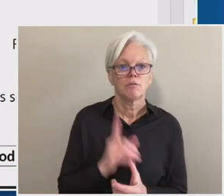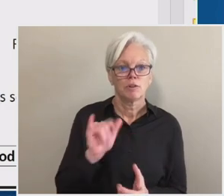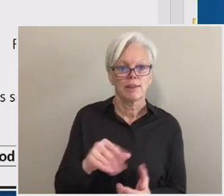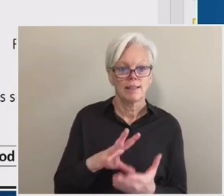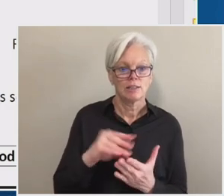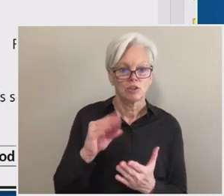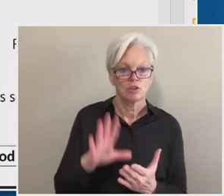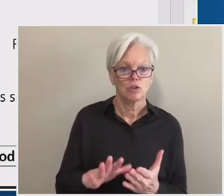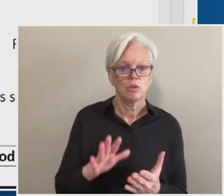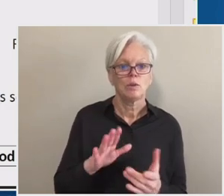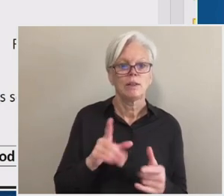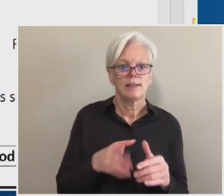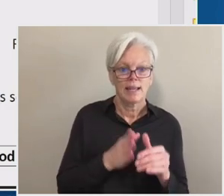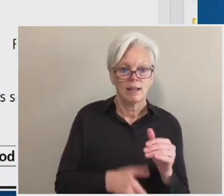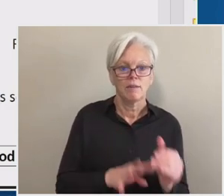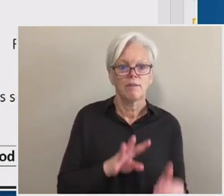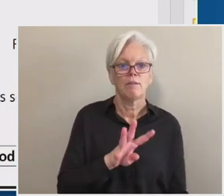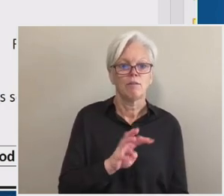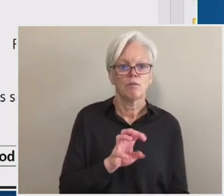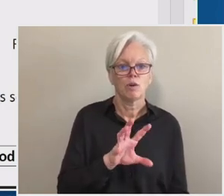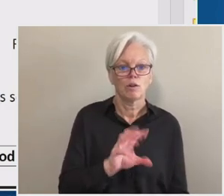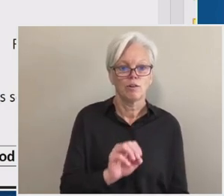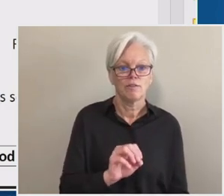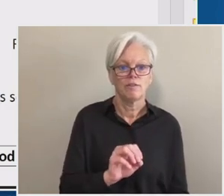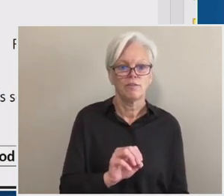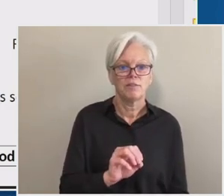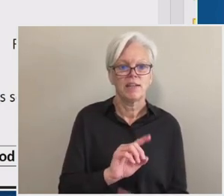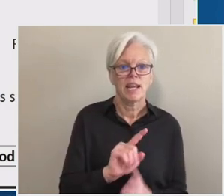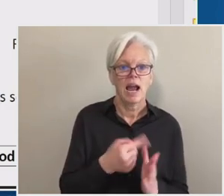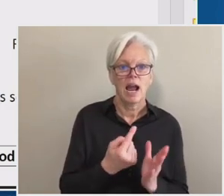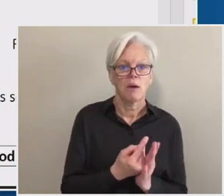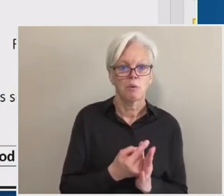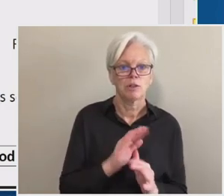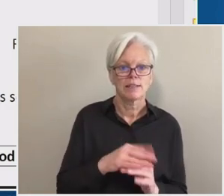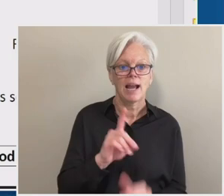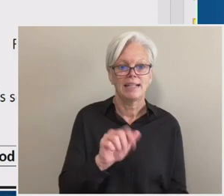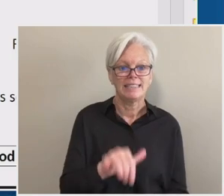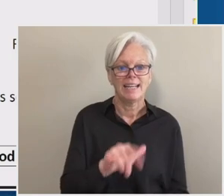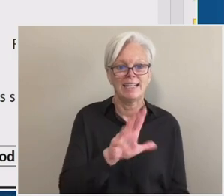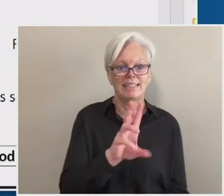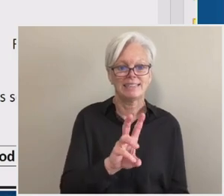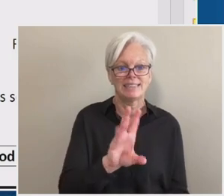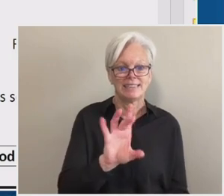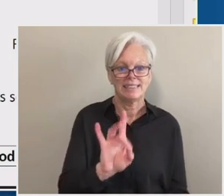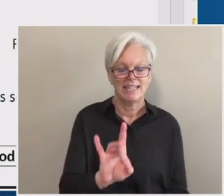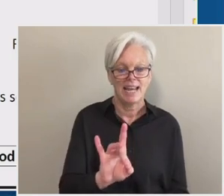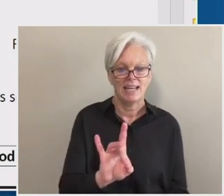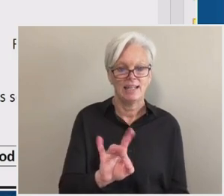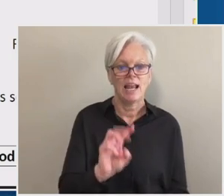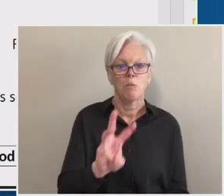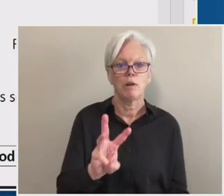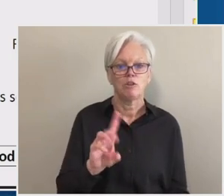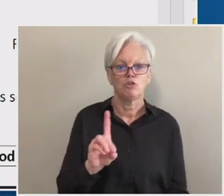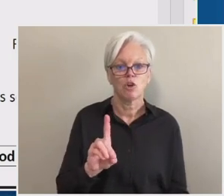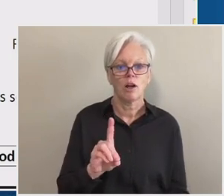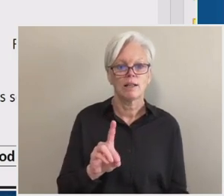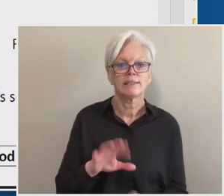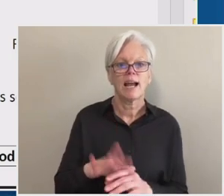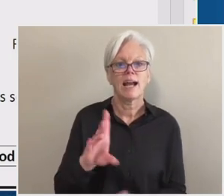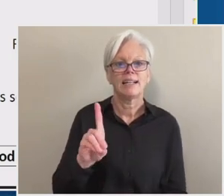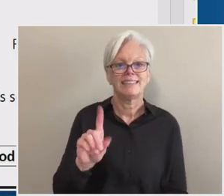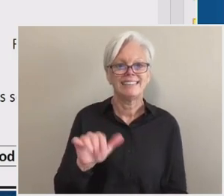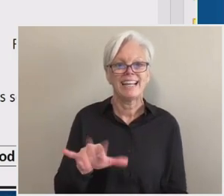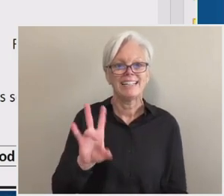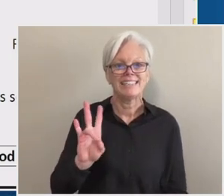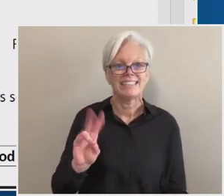the student completes the 400 450 hours on day 68 and then withdraws on day 70 after